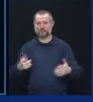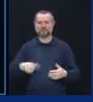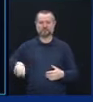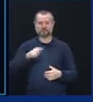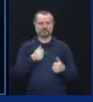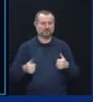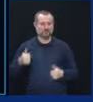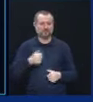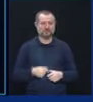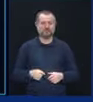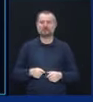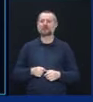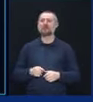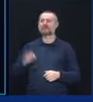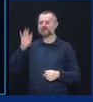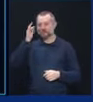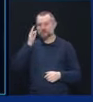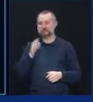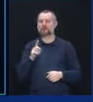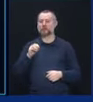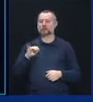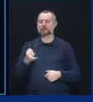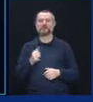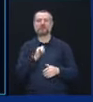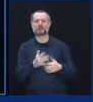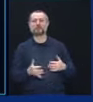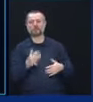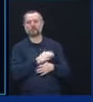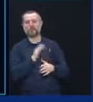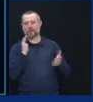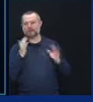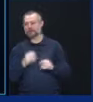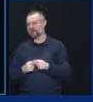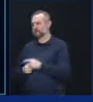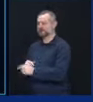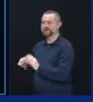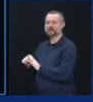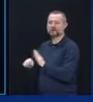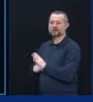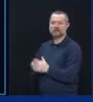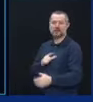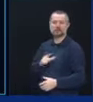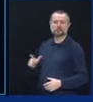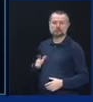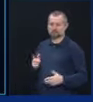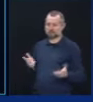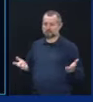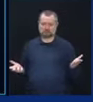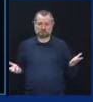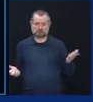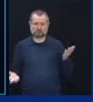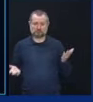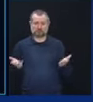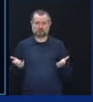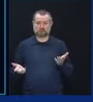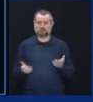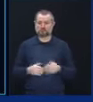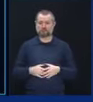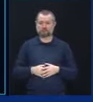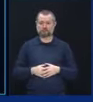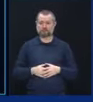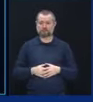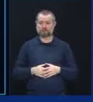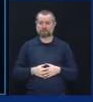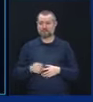takes precedence over a state legislator. That's true. They find it